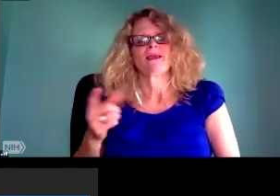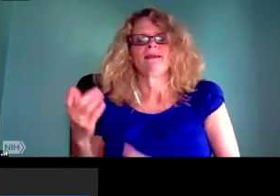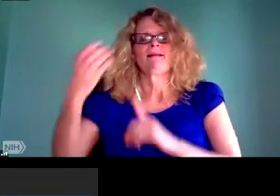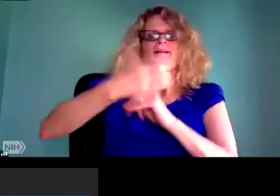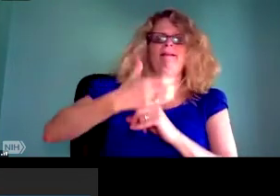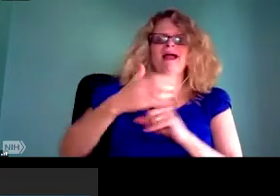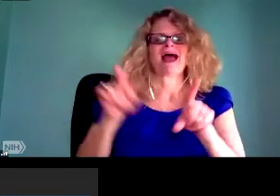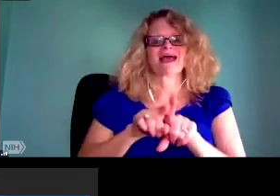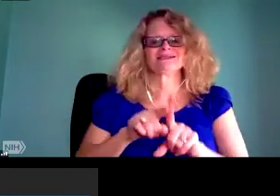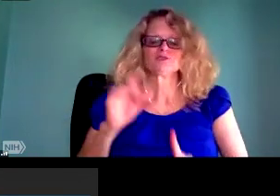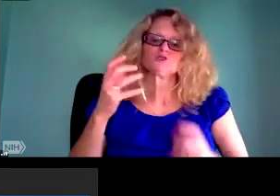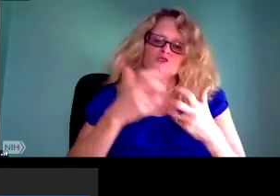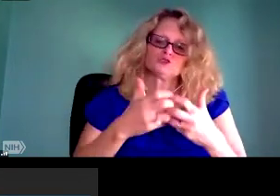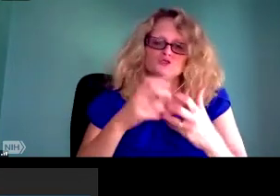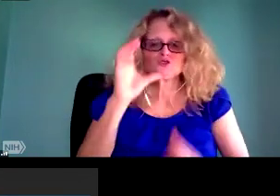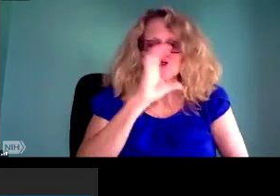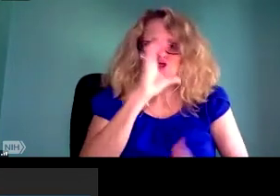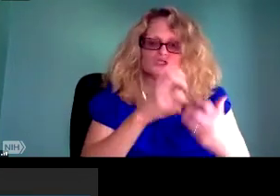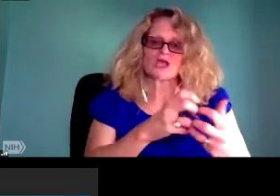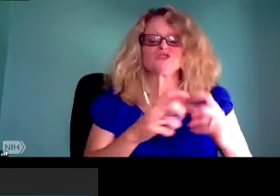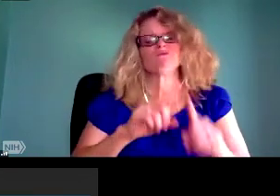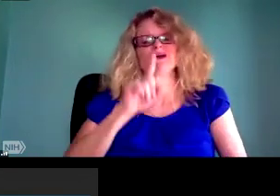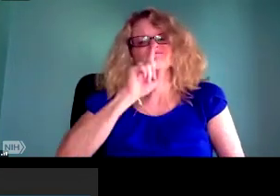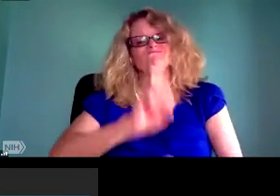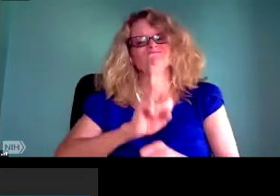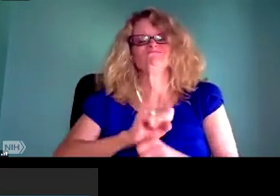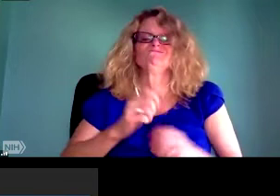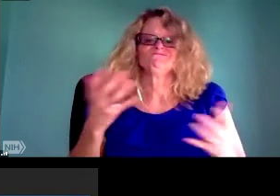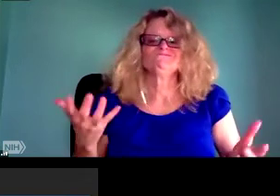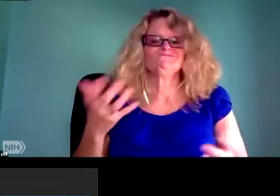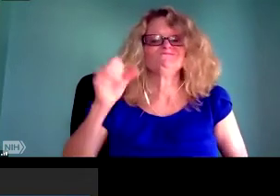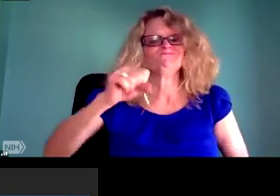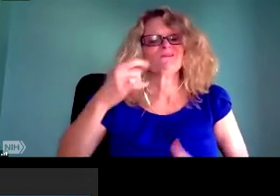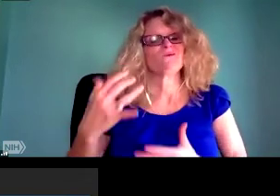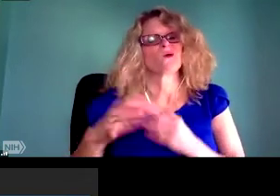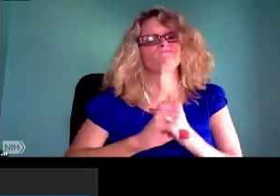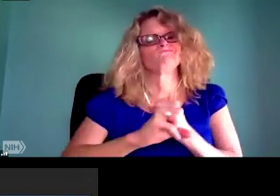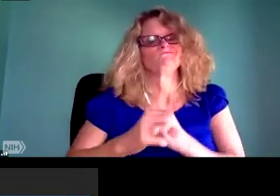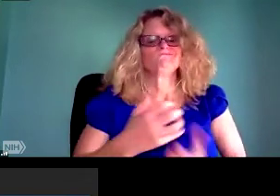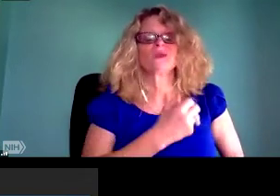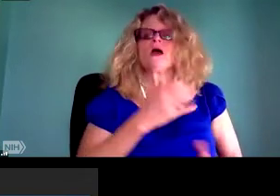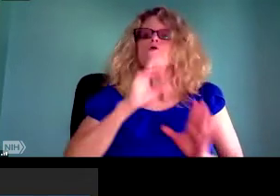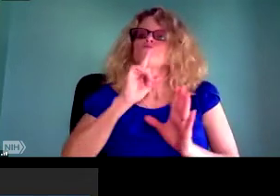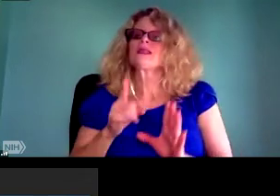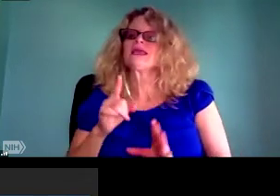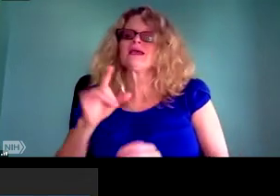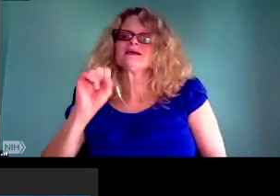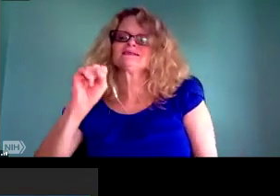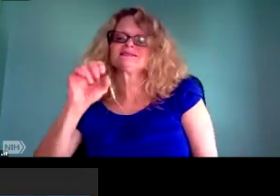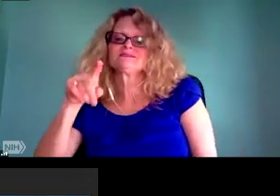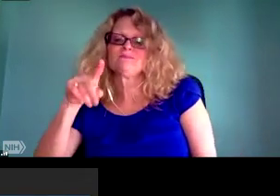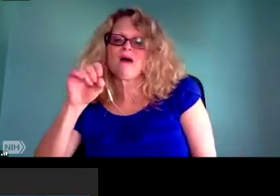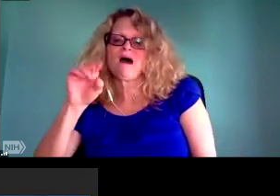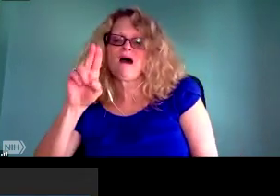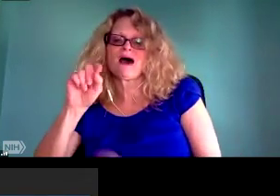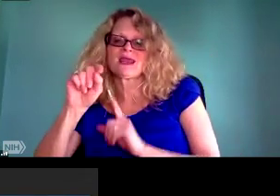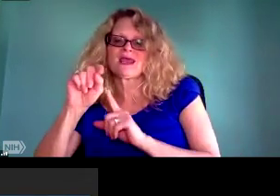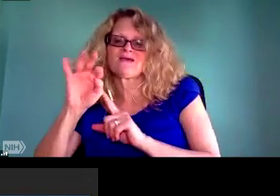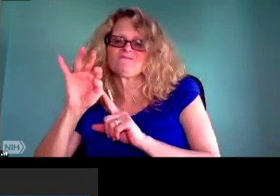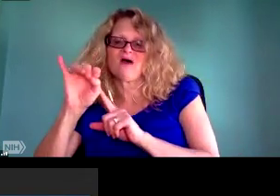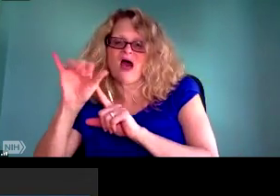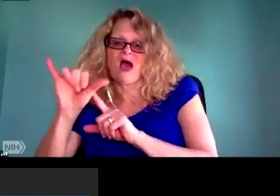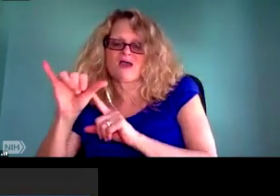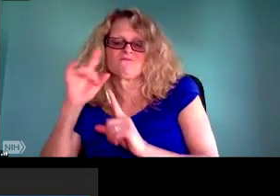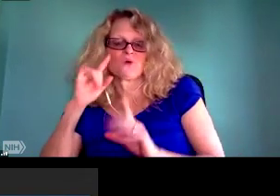are not well understood. They have really positioned themselves so powerfully as public goods